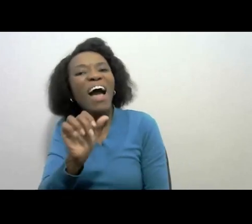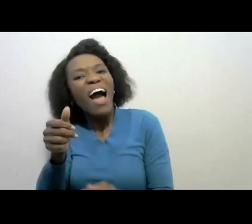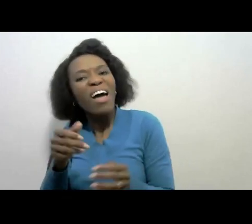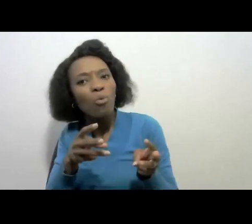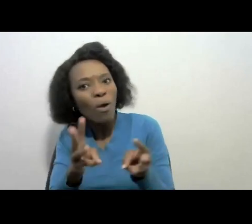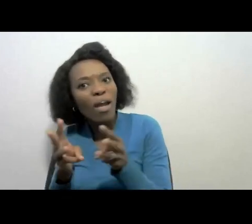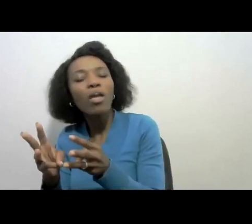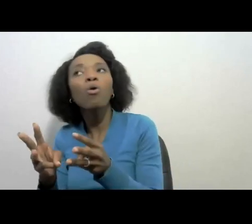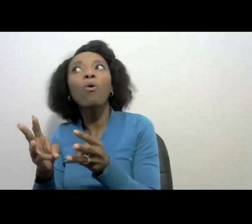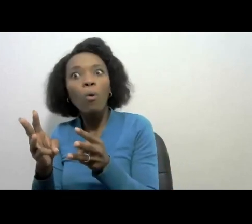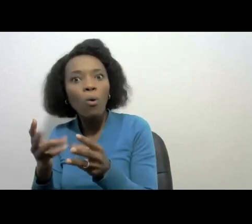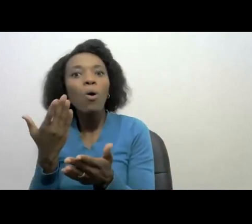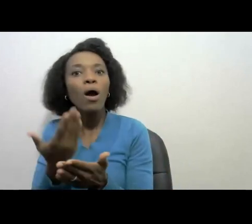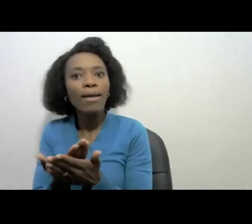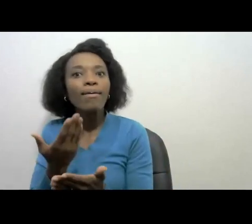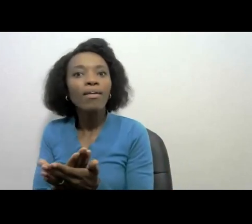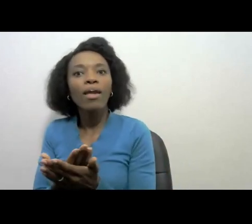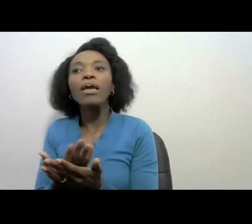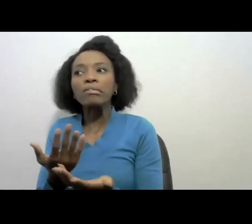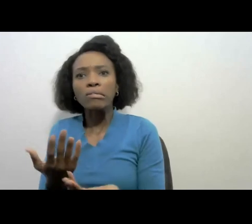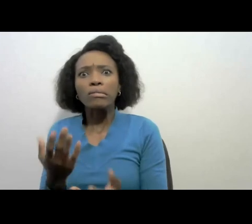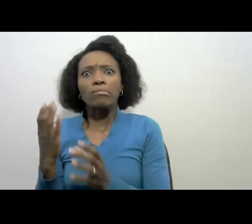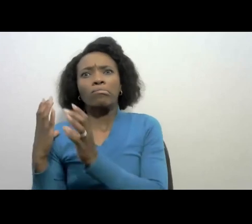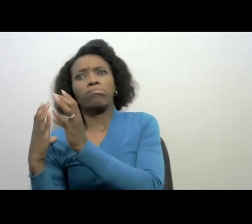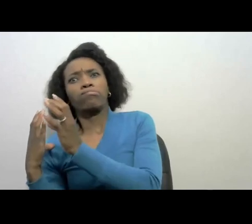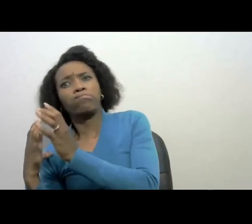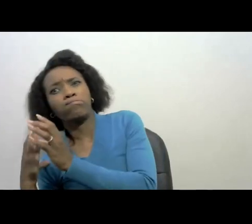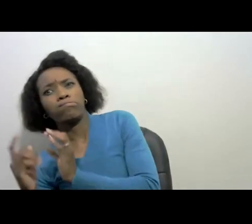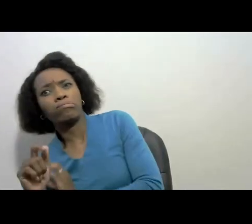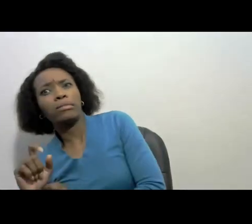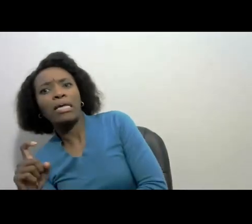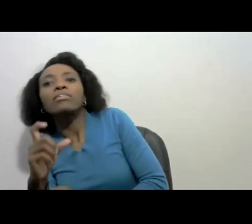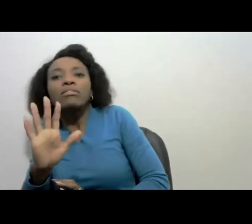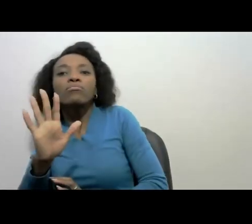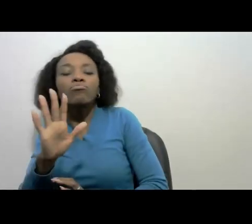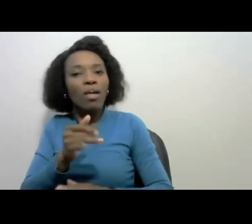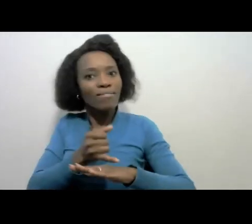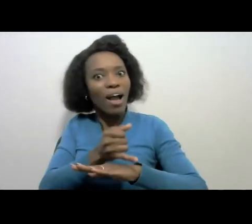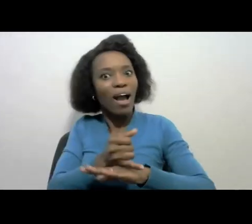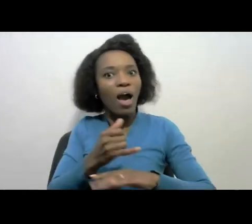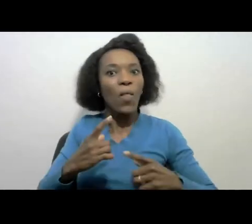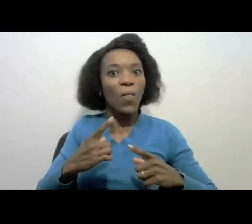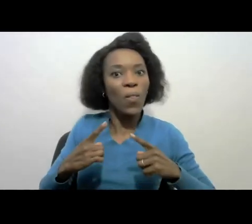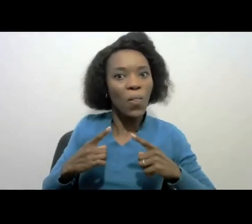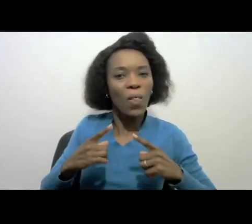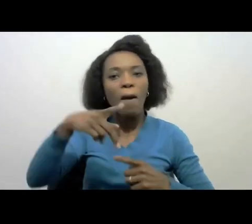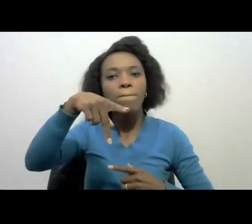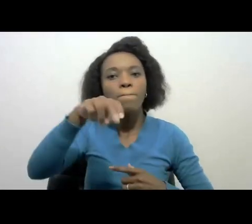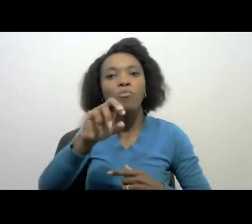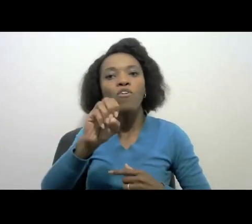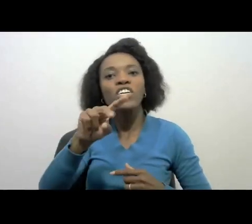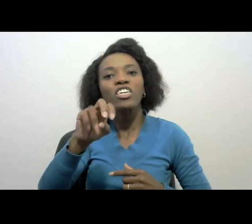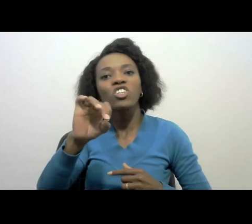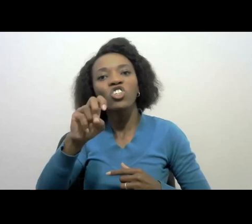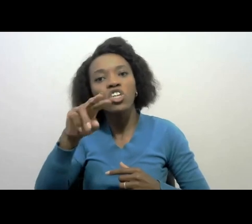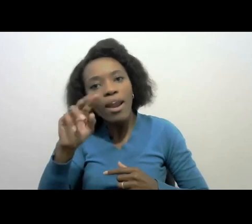to relieve you of the tax burden at the end of the tax year where she made reference to provisional tax ladies